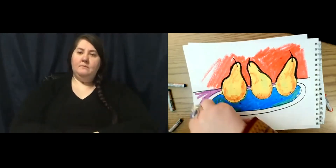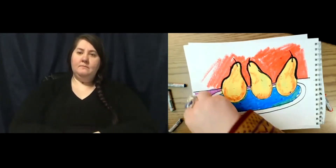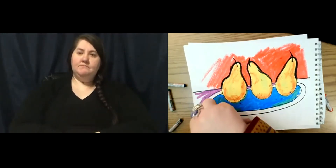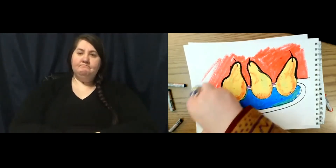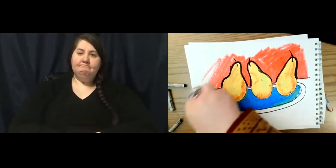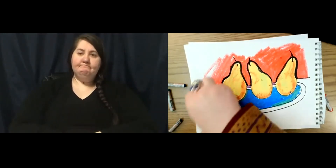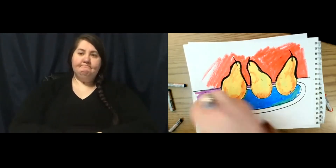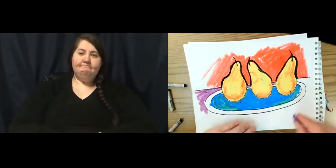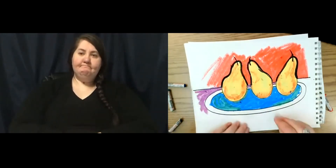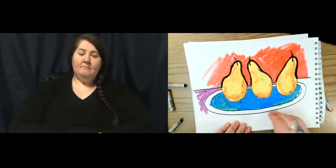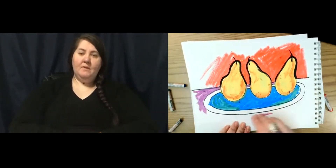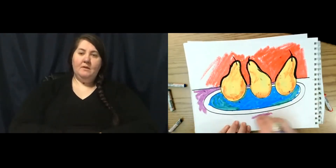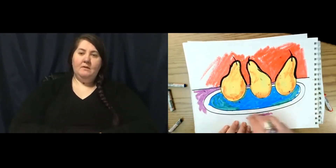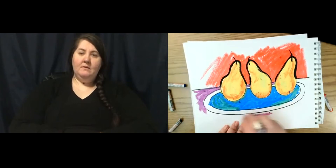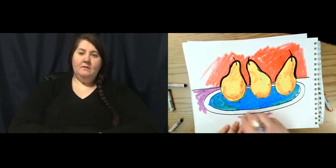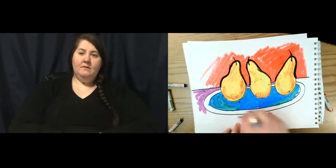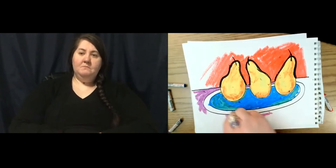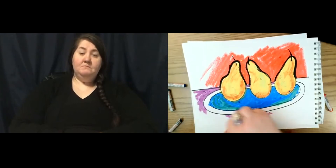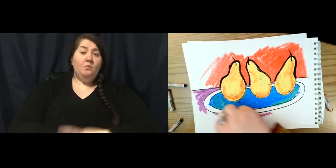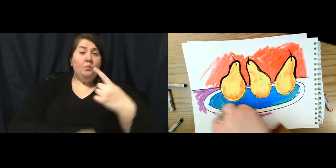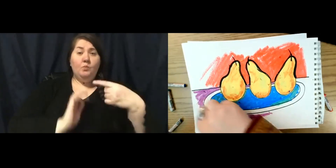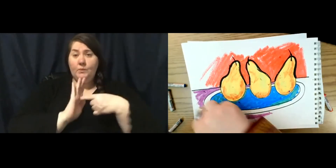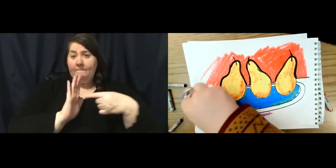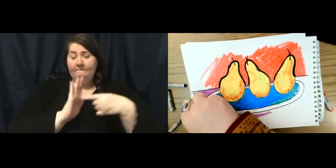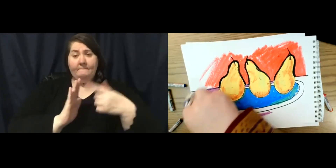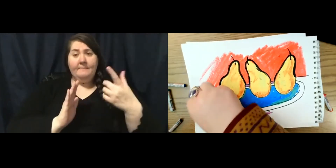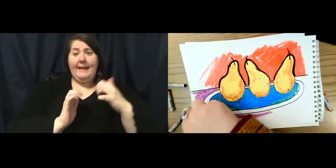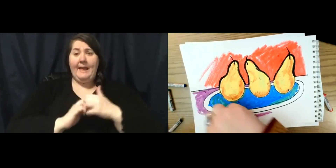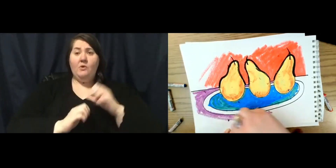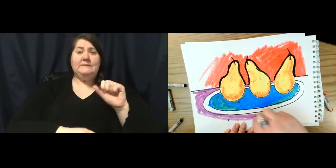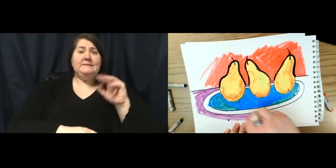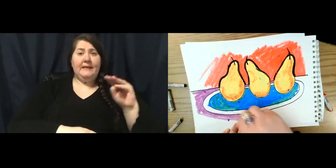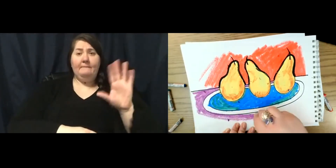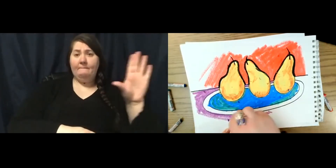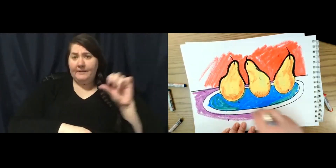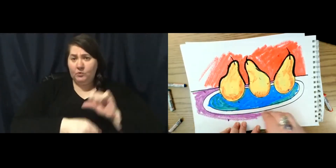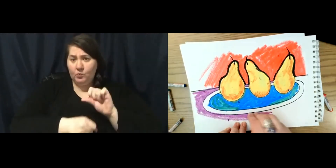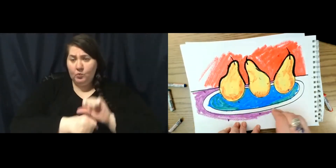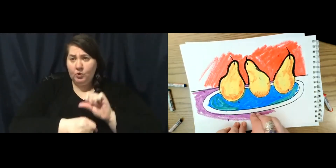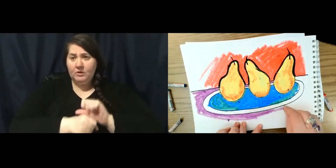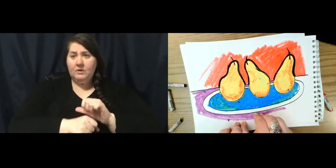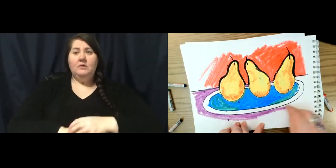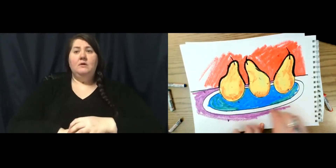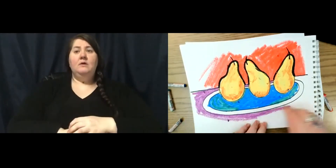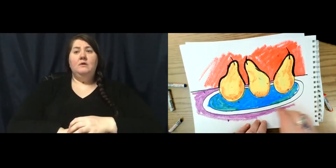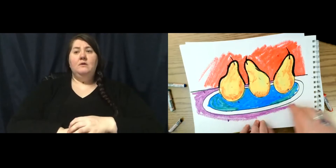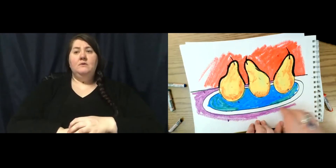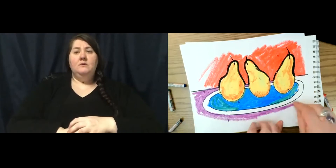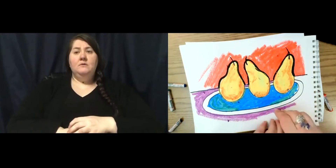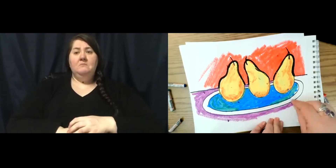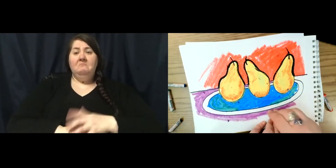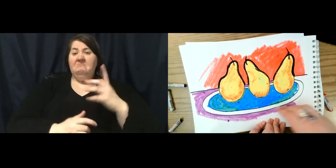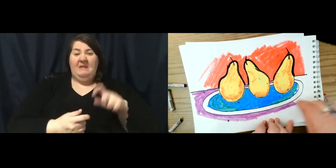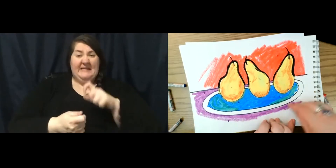So this is just an example of how Sam would work. Maybe not his exact process,